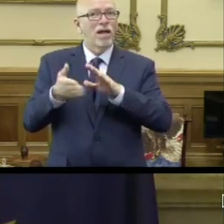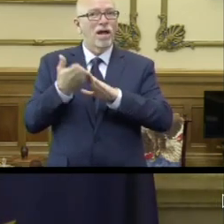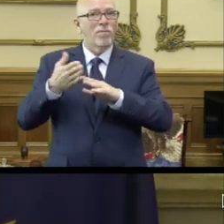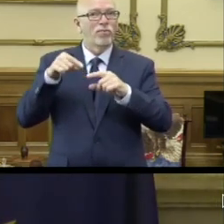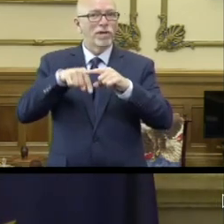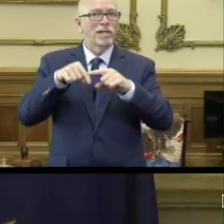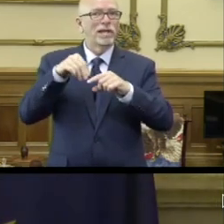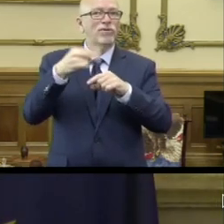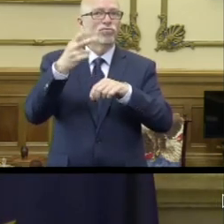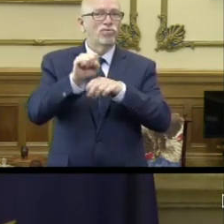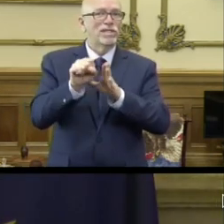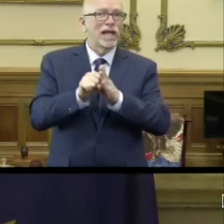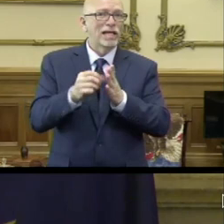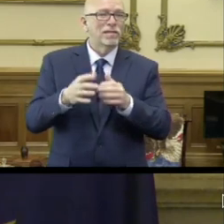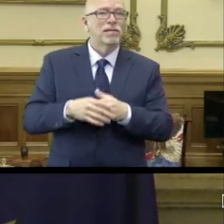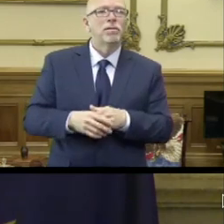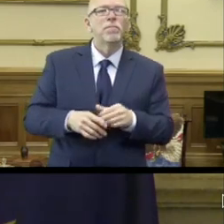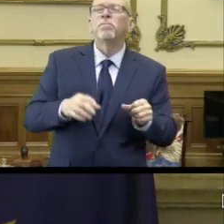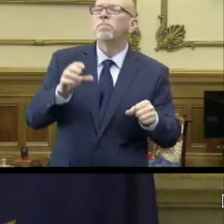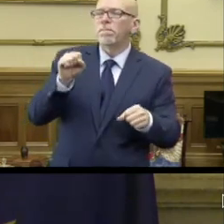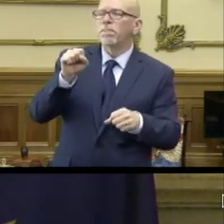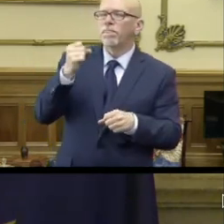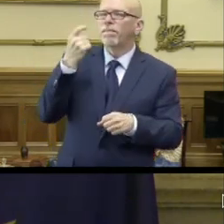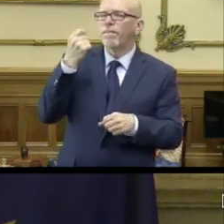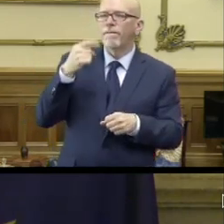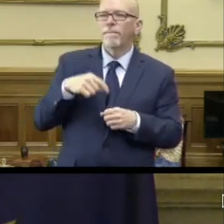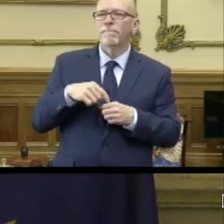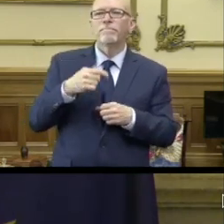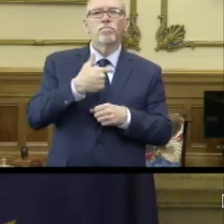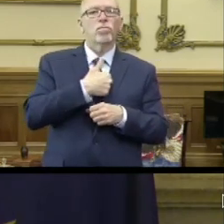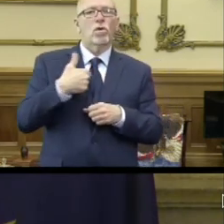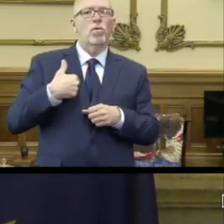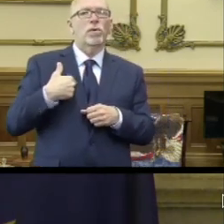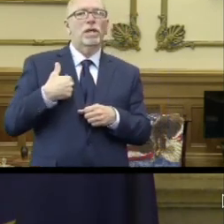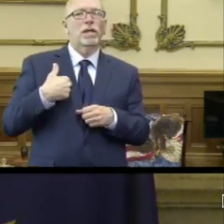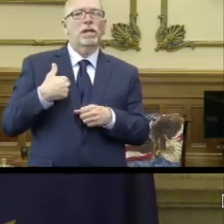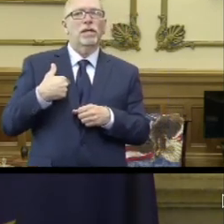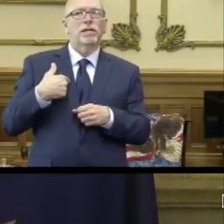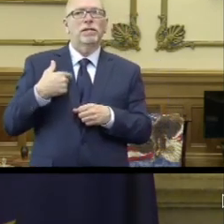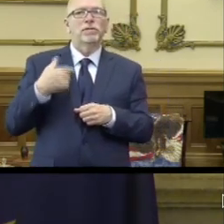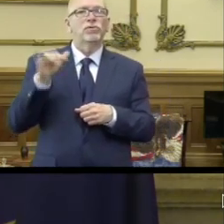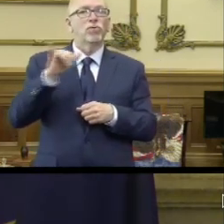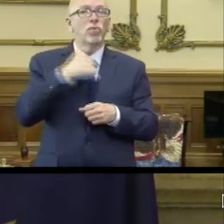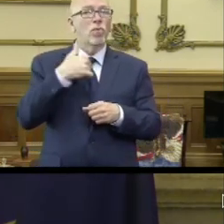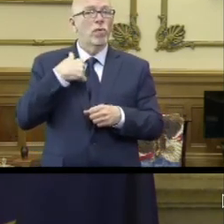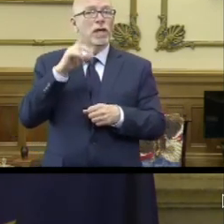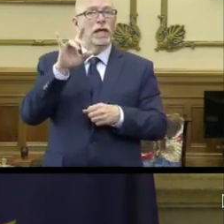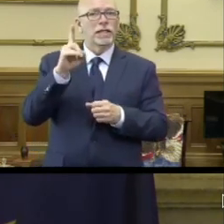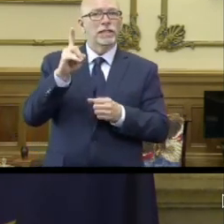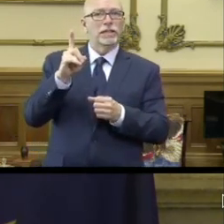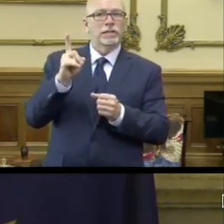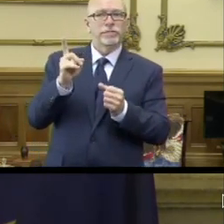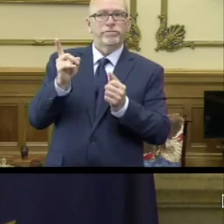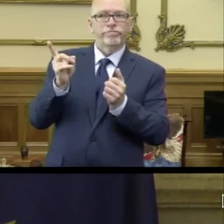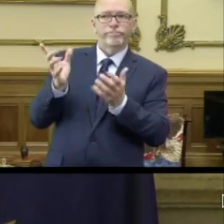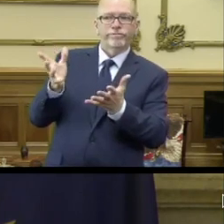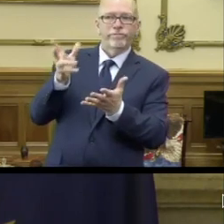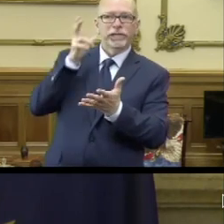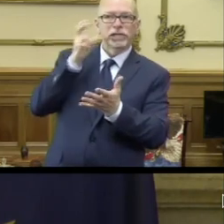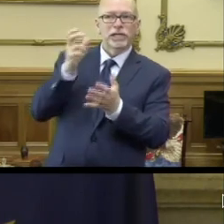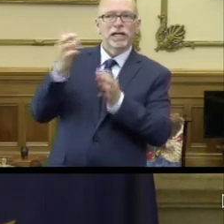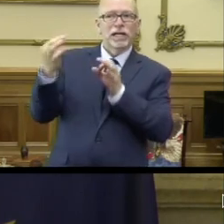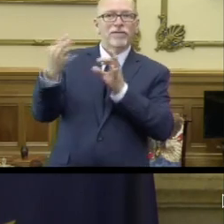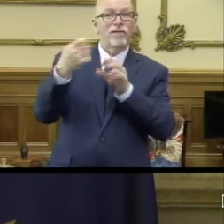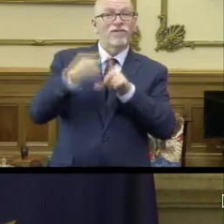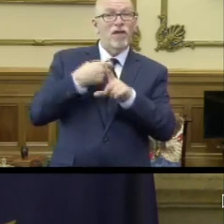in two states? Yes, I do. We, too, in addition to soliciting input from various